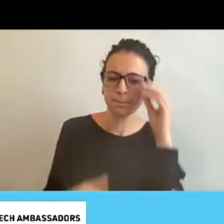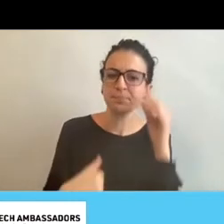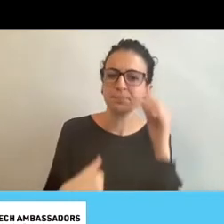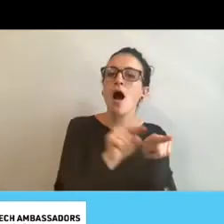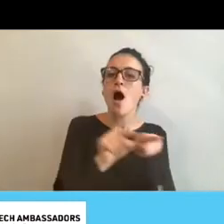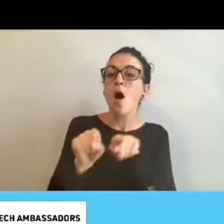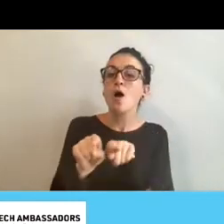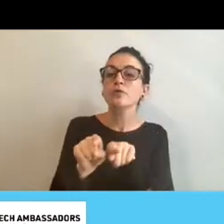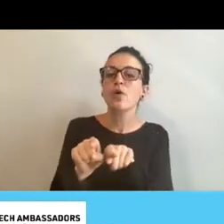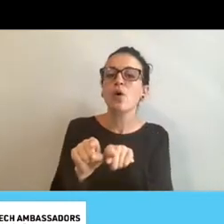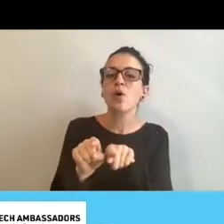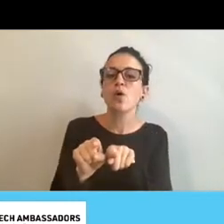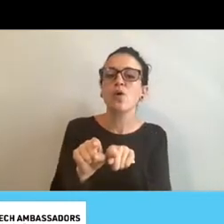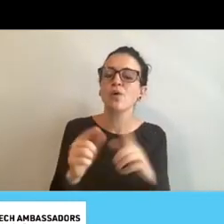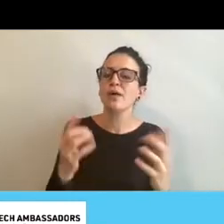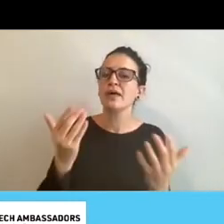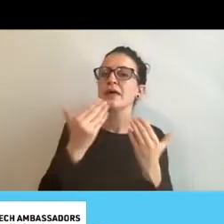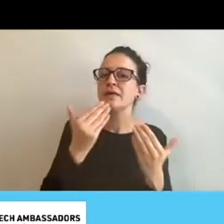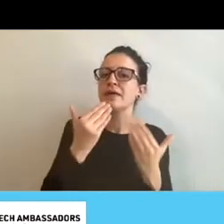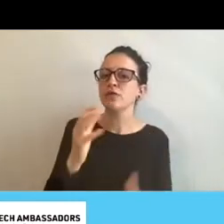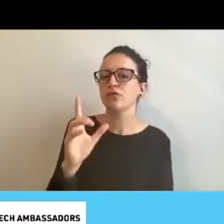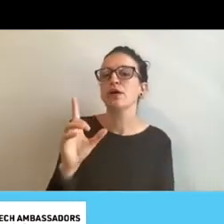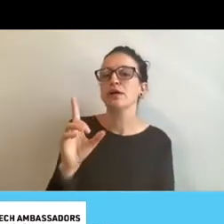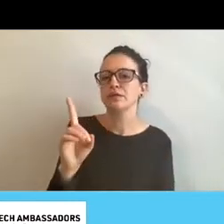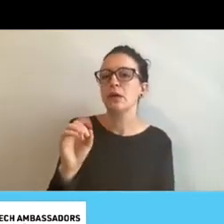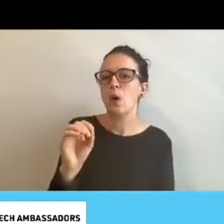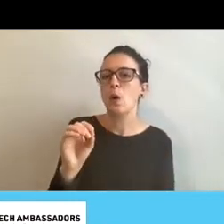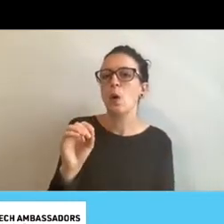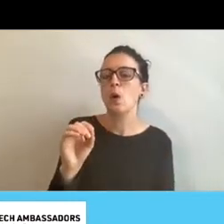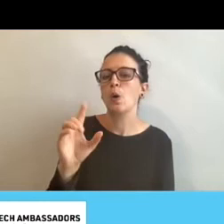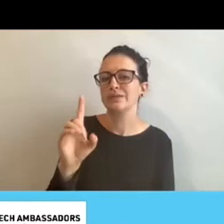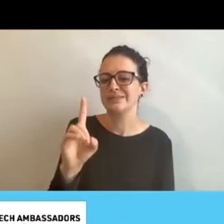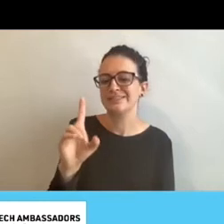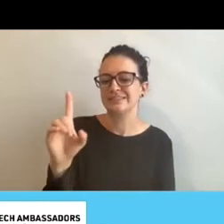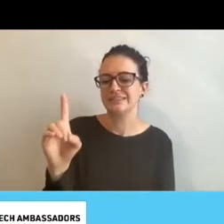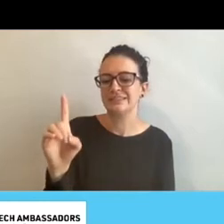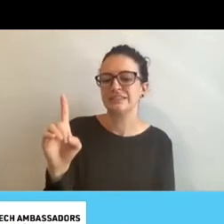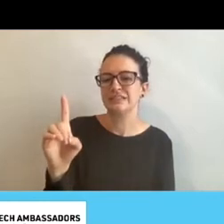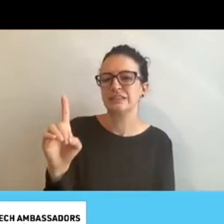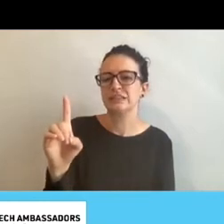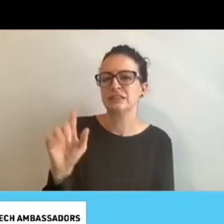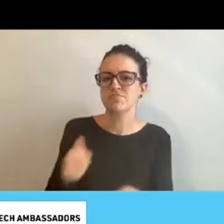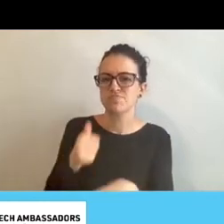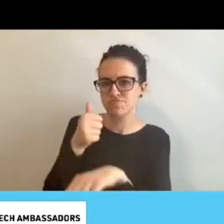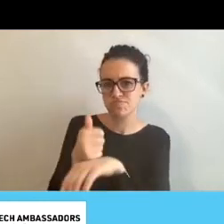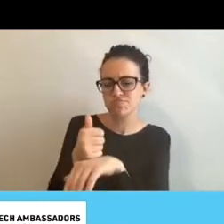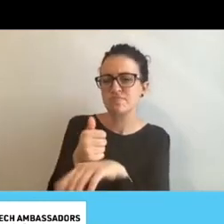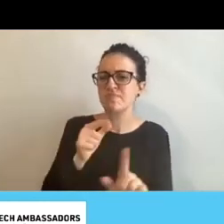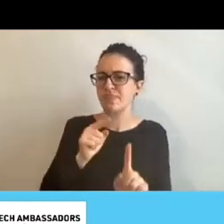DODD, who created and helped support this grant,